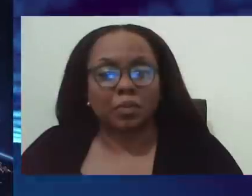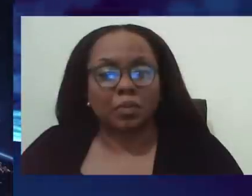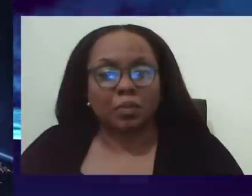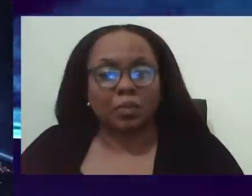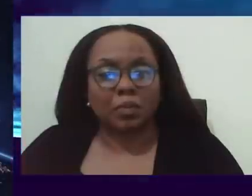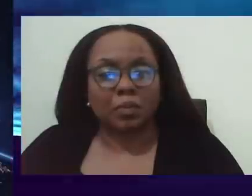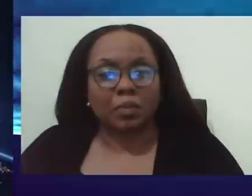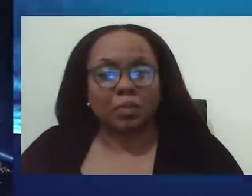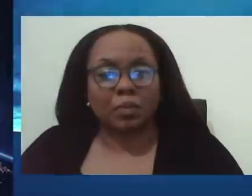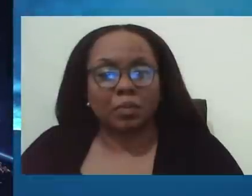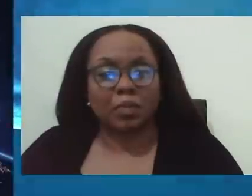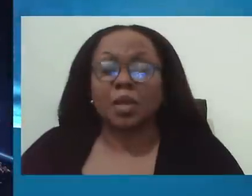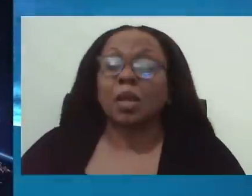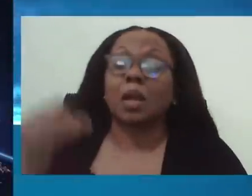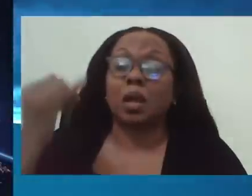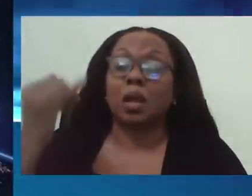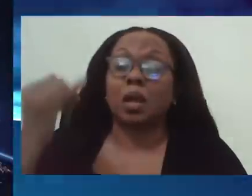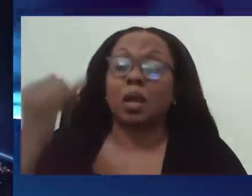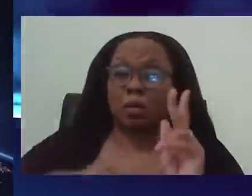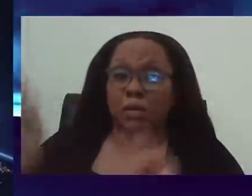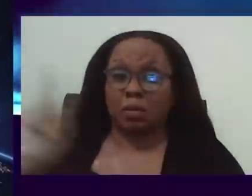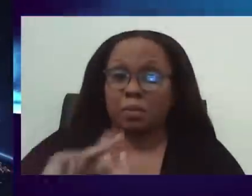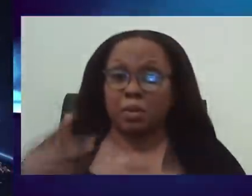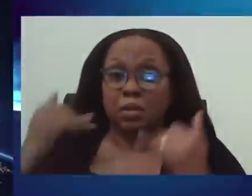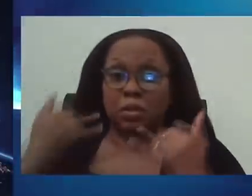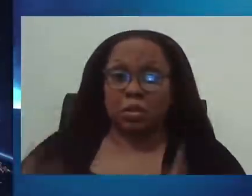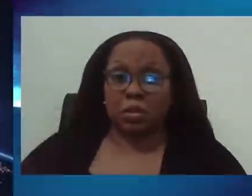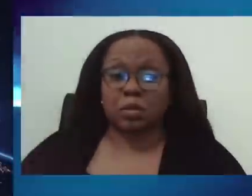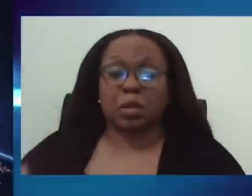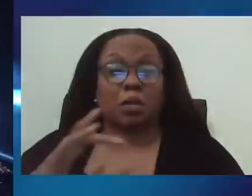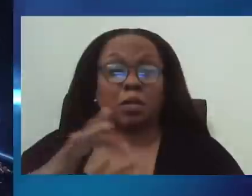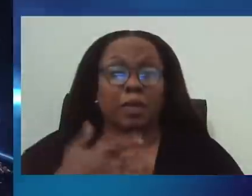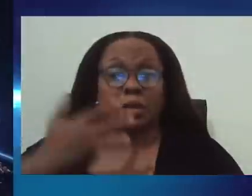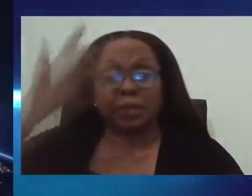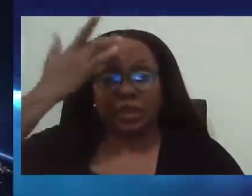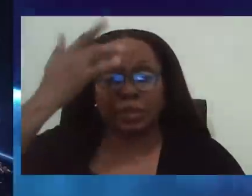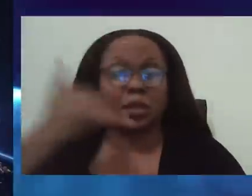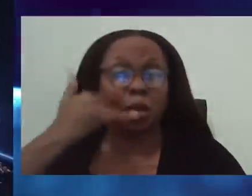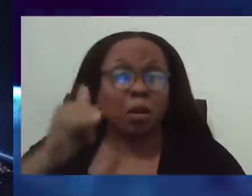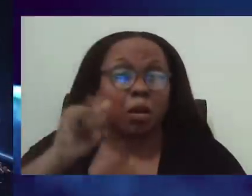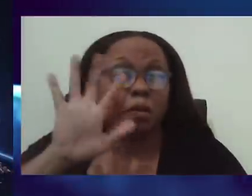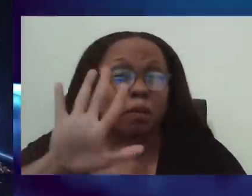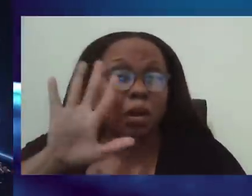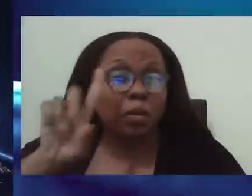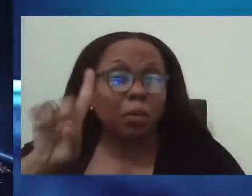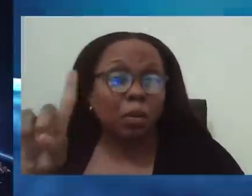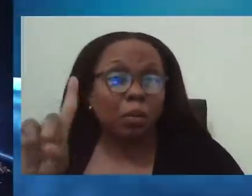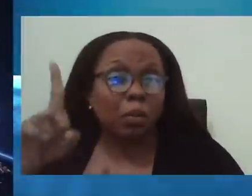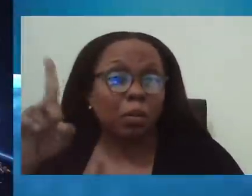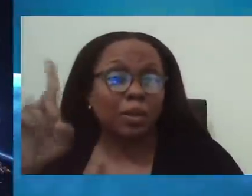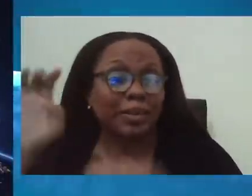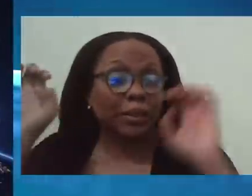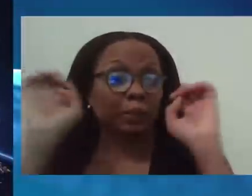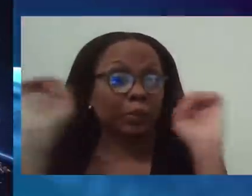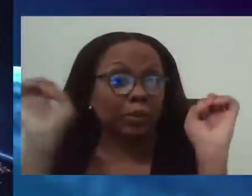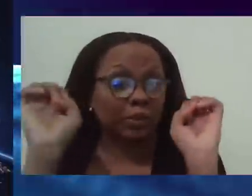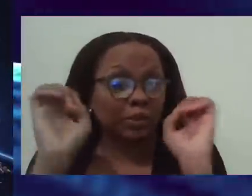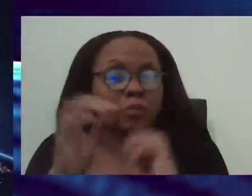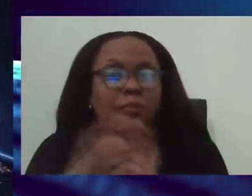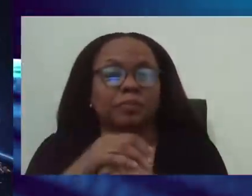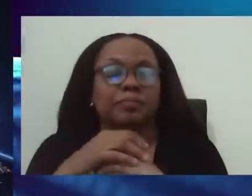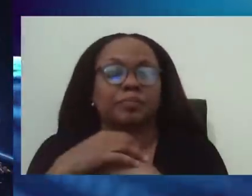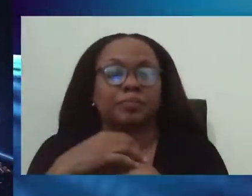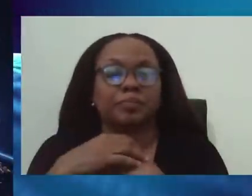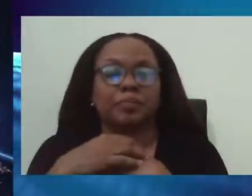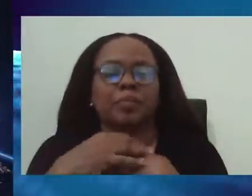symptomatic, first of all, or they need emergent help to call 511. If they need emergent help, that's the first thing. If it is that they're having